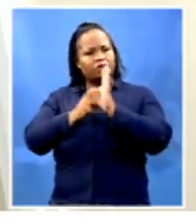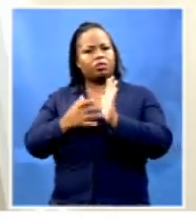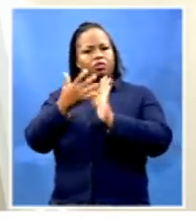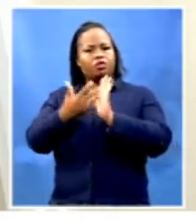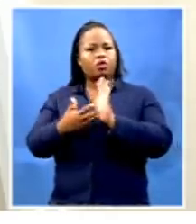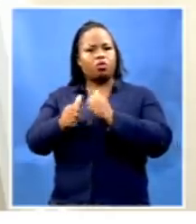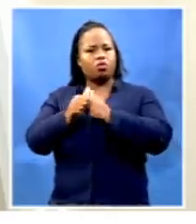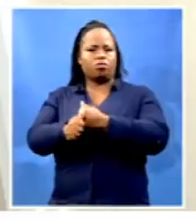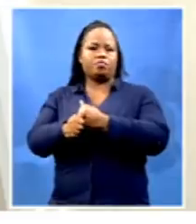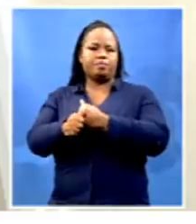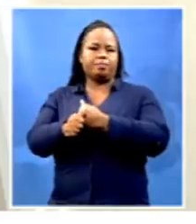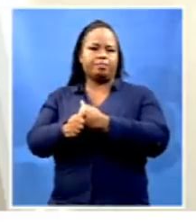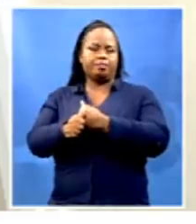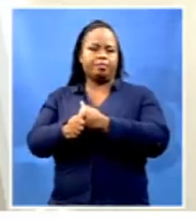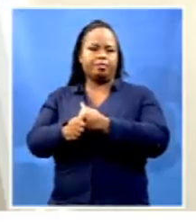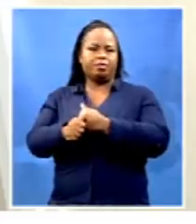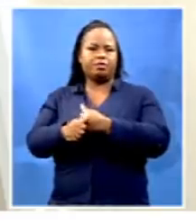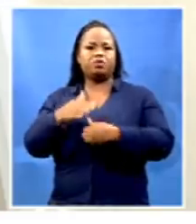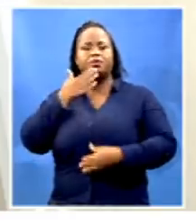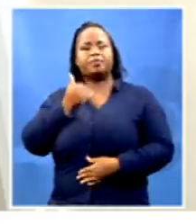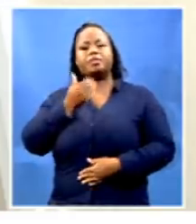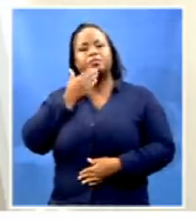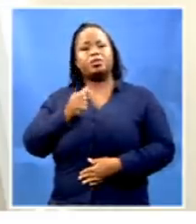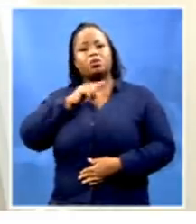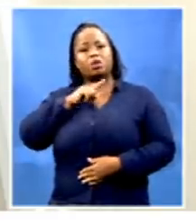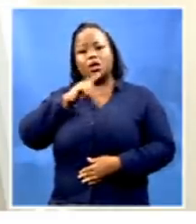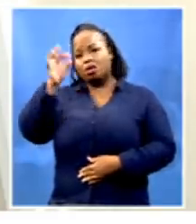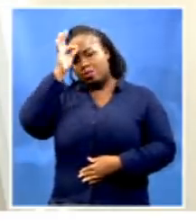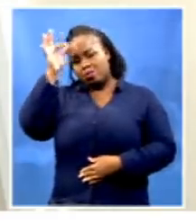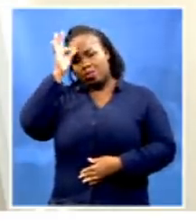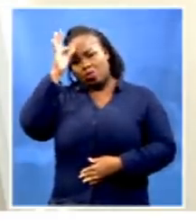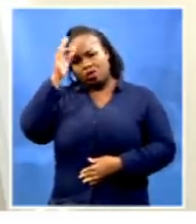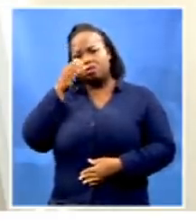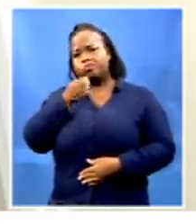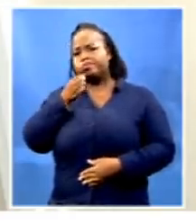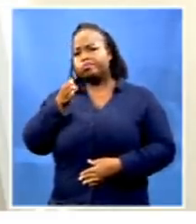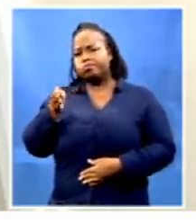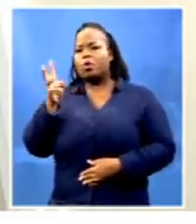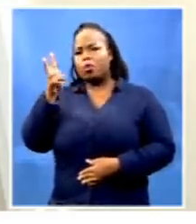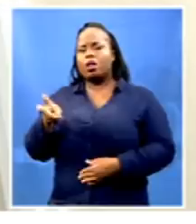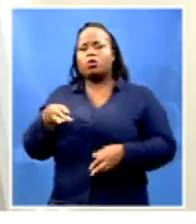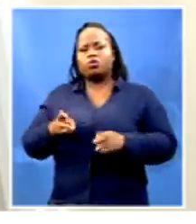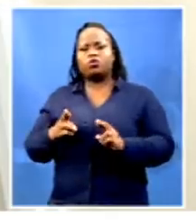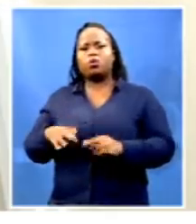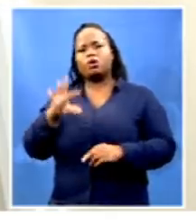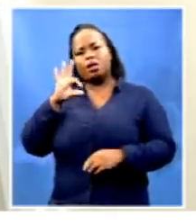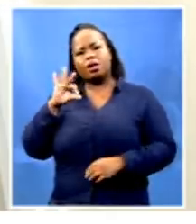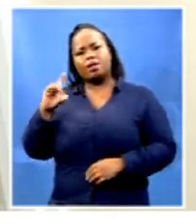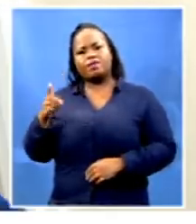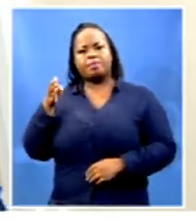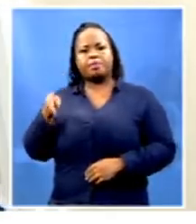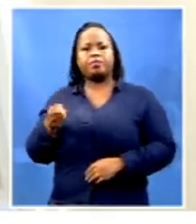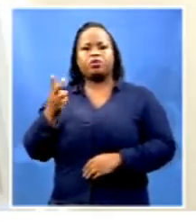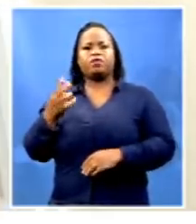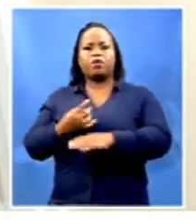provided by their regulations. are there. Law enforcement, of course, will be on our roads on daily basis, 24